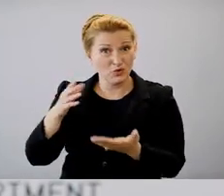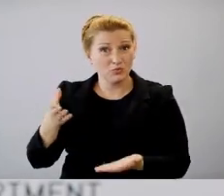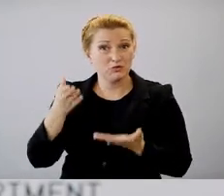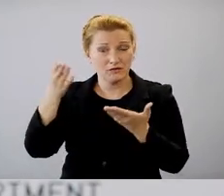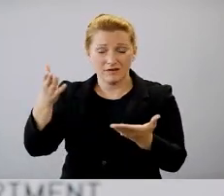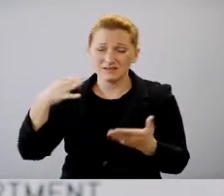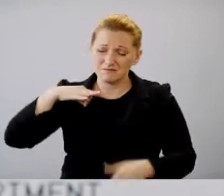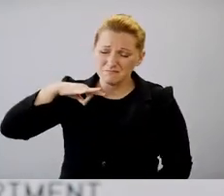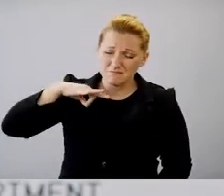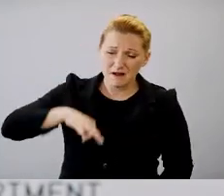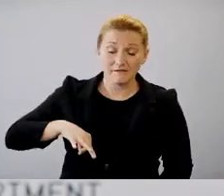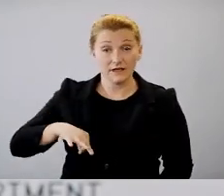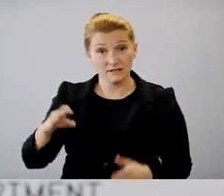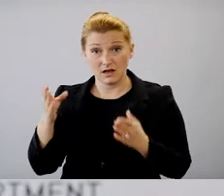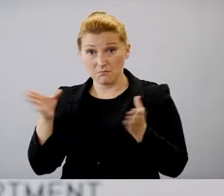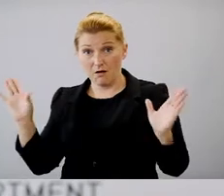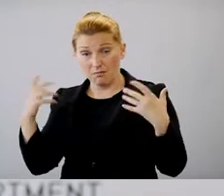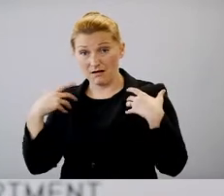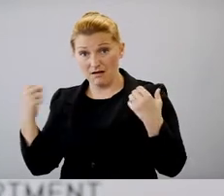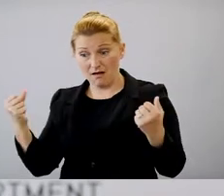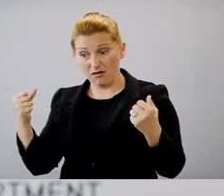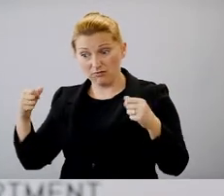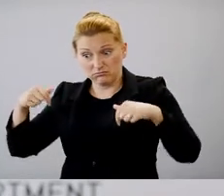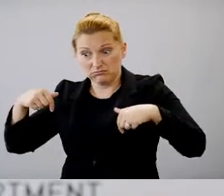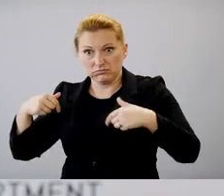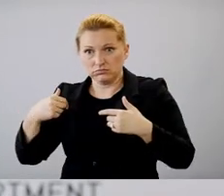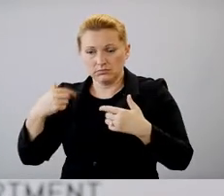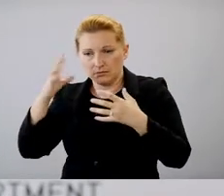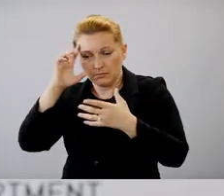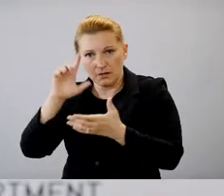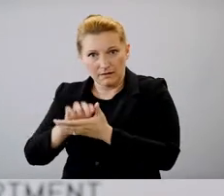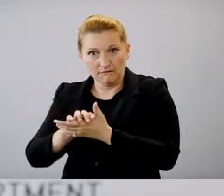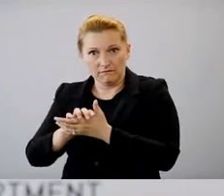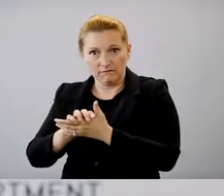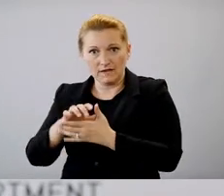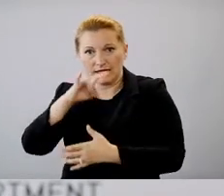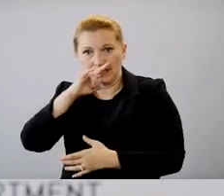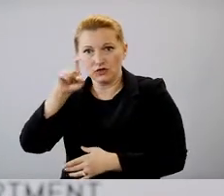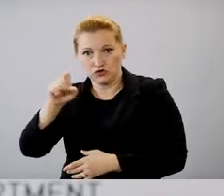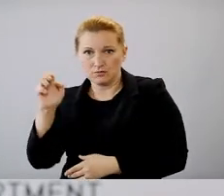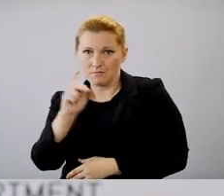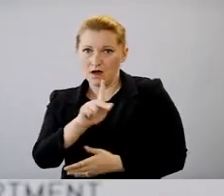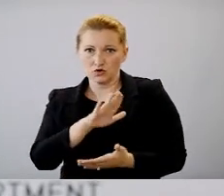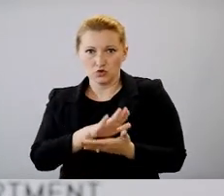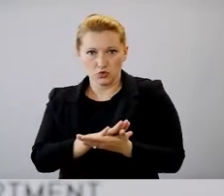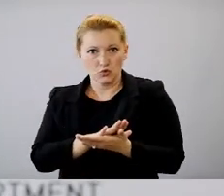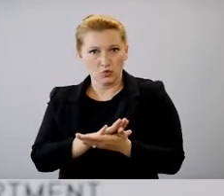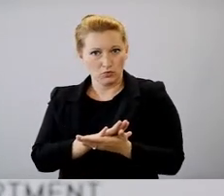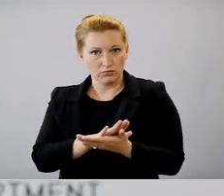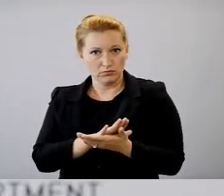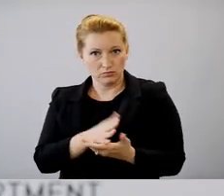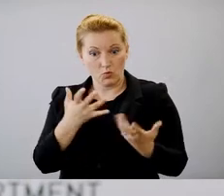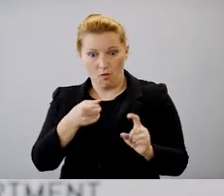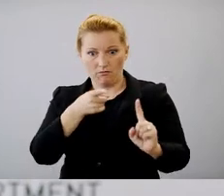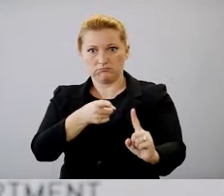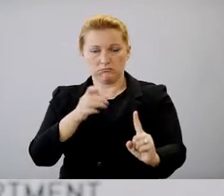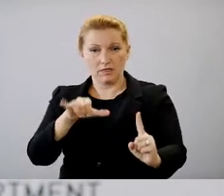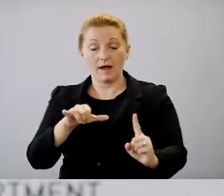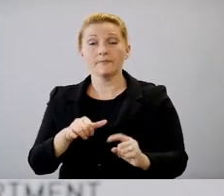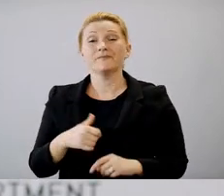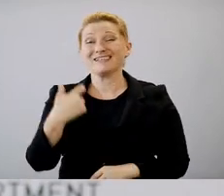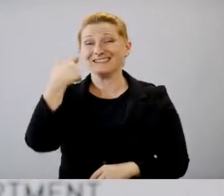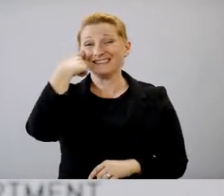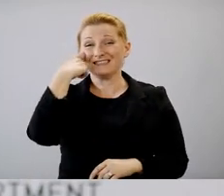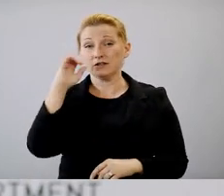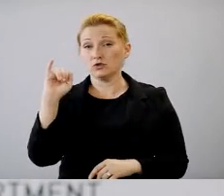and public health strongly believes that kids should be in school and that's what we're working towards. That new law that was passed, um, at